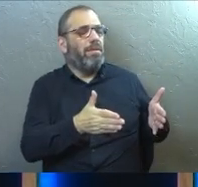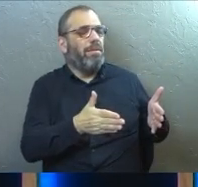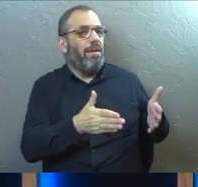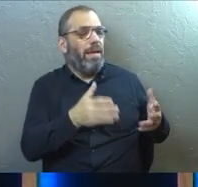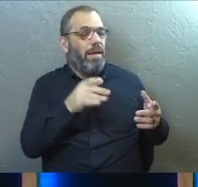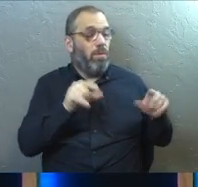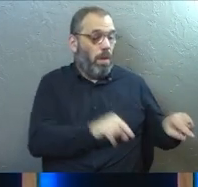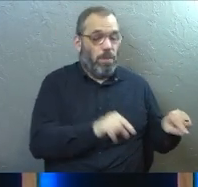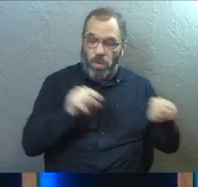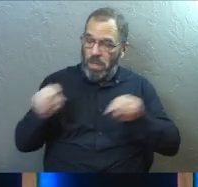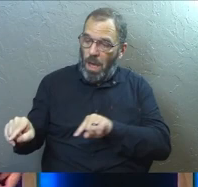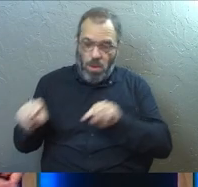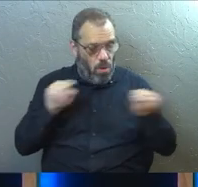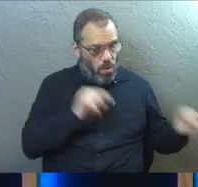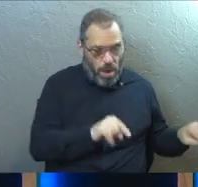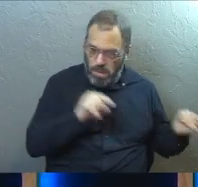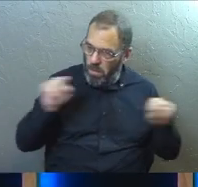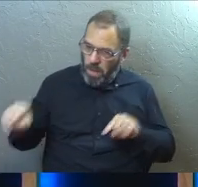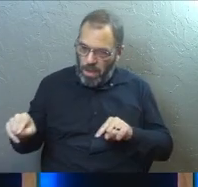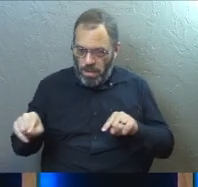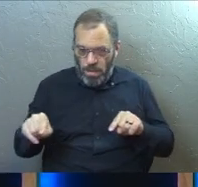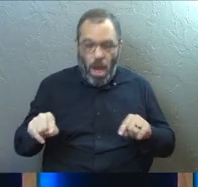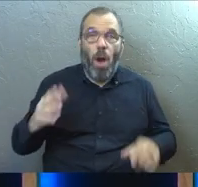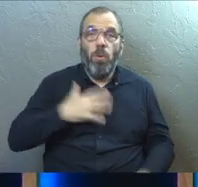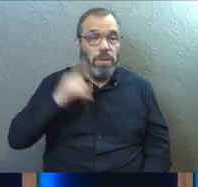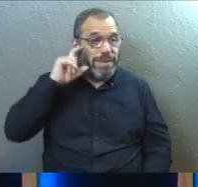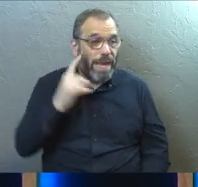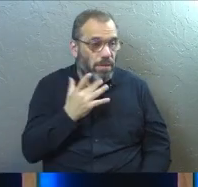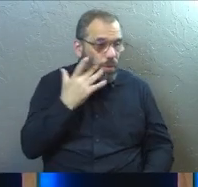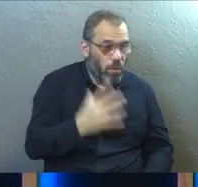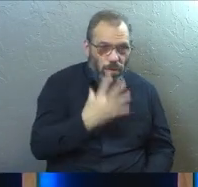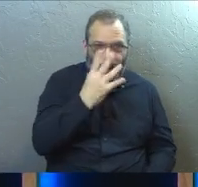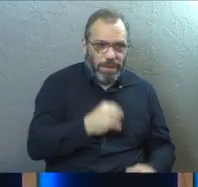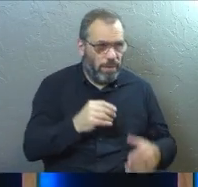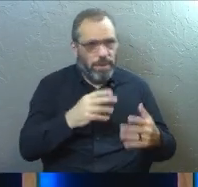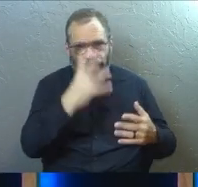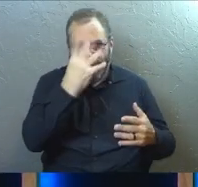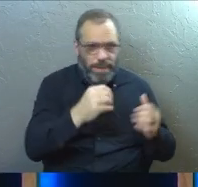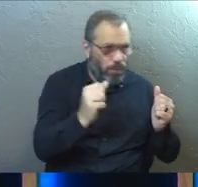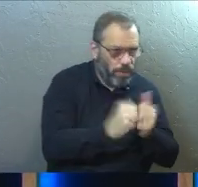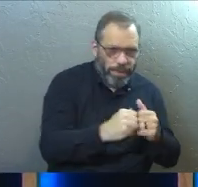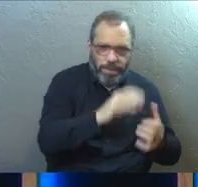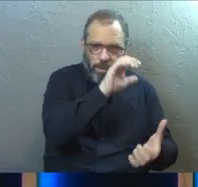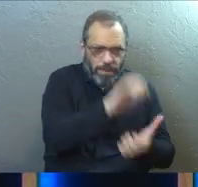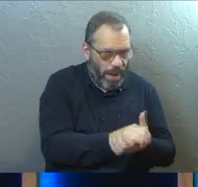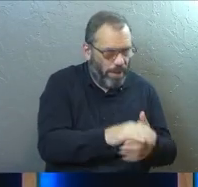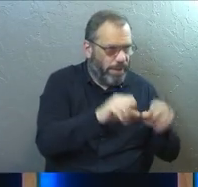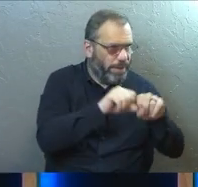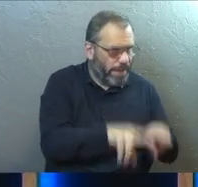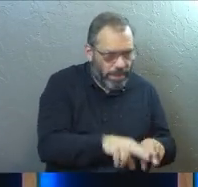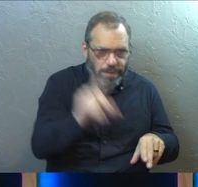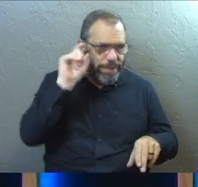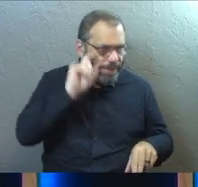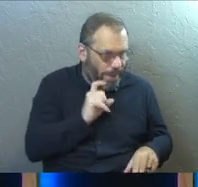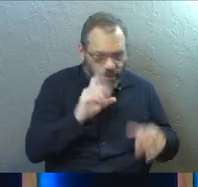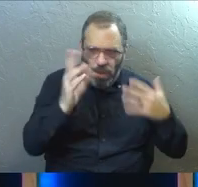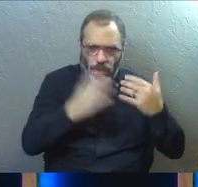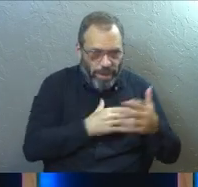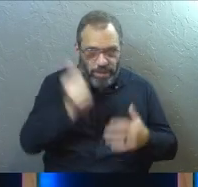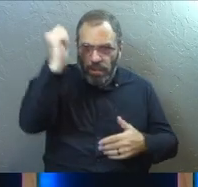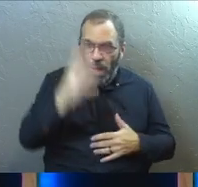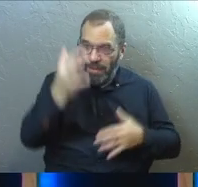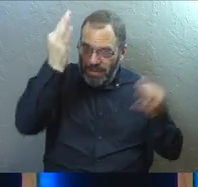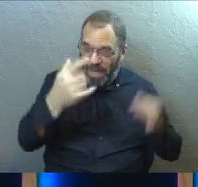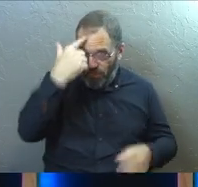It's one or the other. Sexual preference. Who do I get to sleep with? Who do I want to sleep with? Am I deciding that or is God